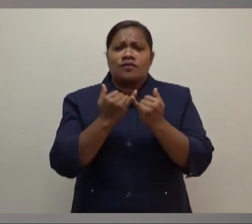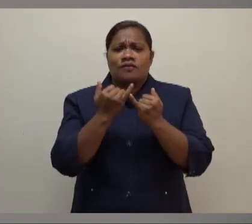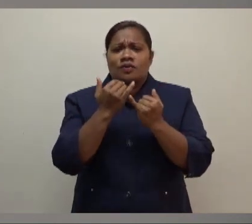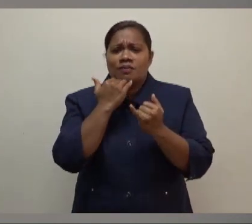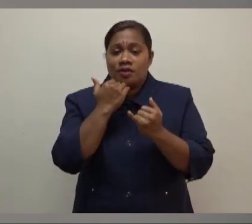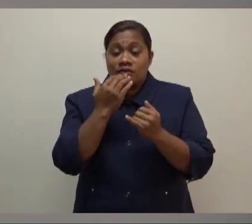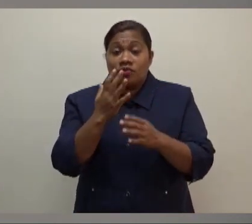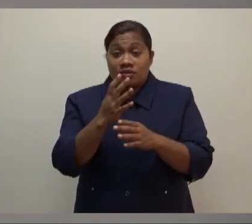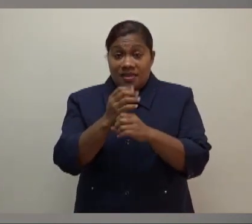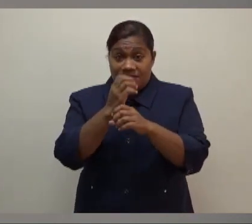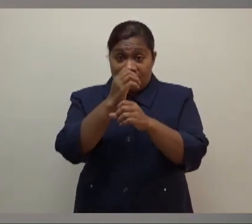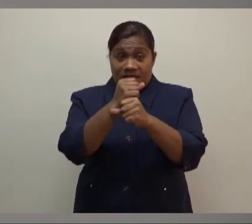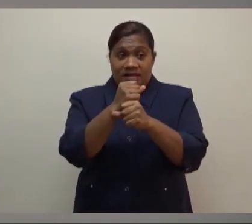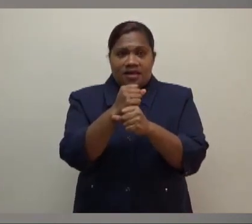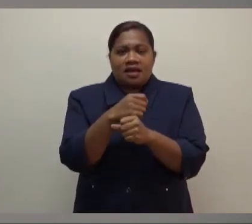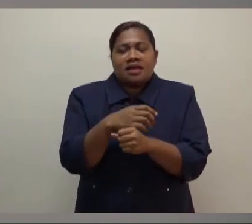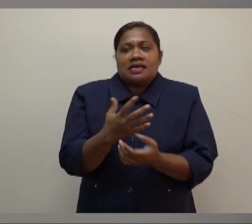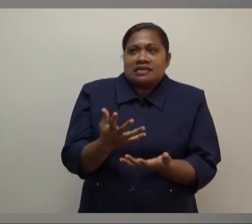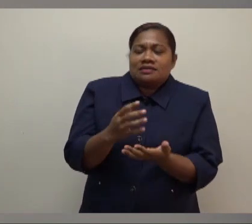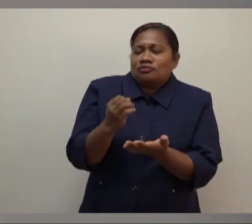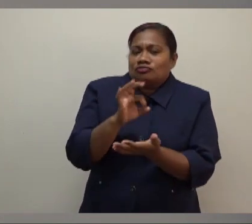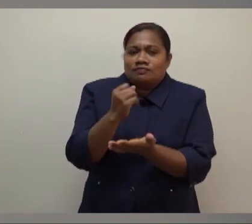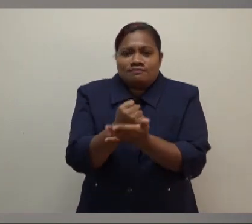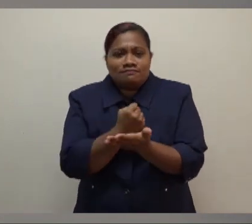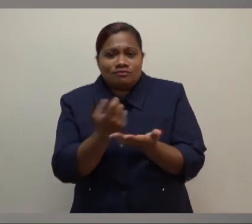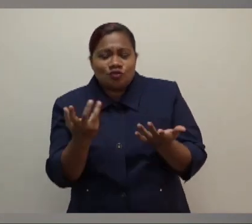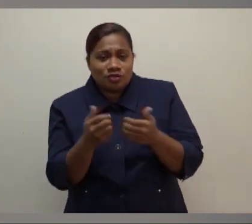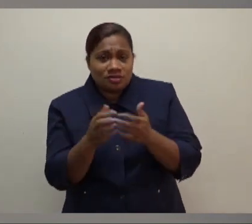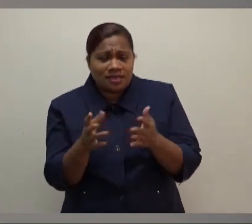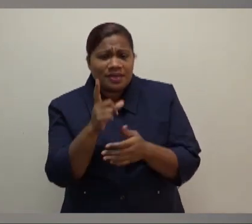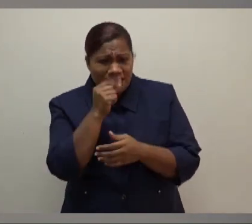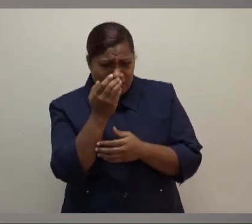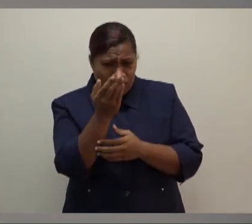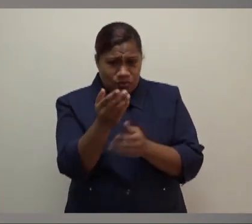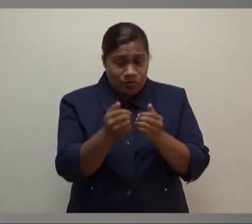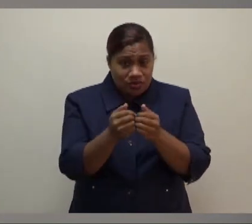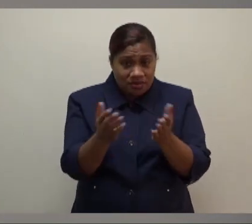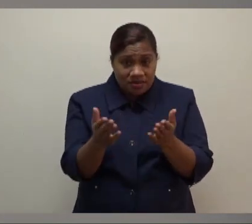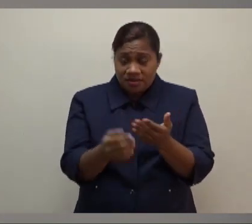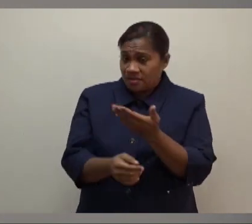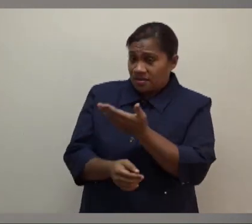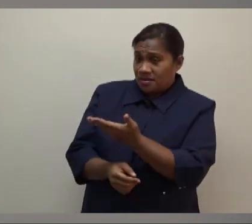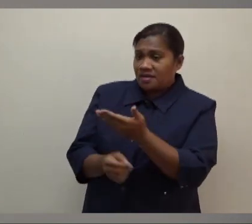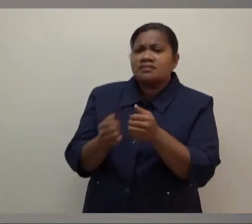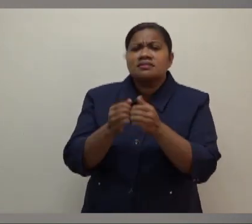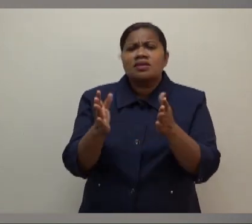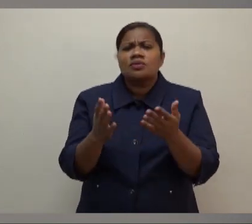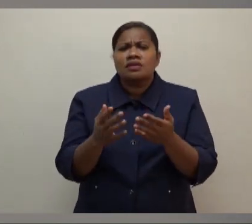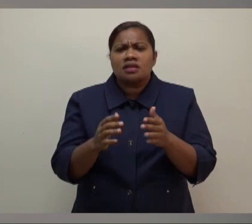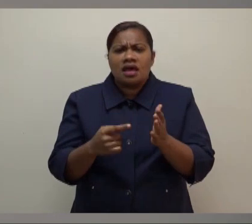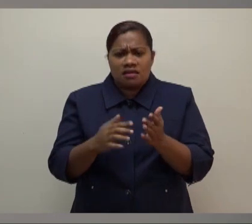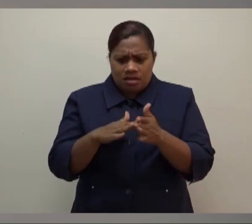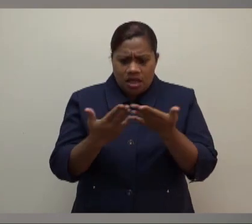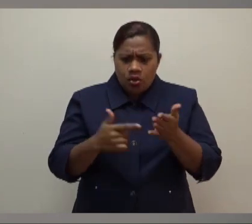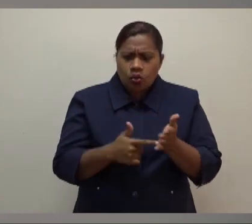not quite sure where to start. Could you probably start with the tsunami situation and the warnings that have gone